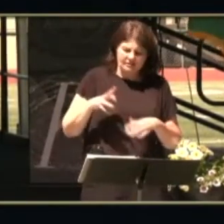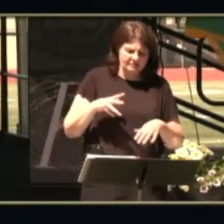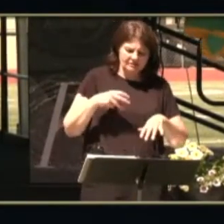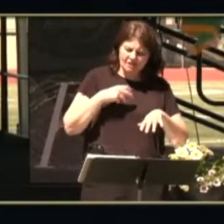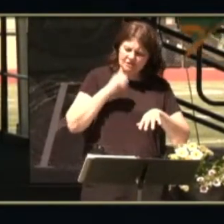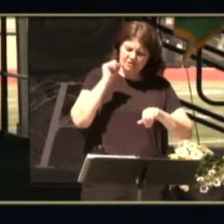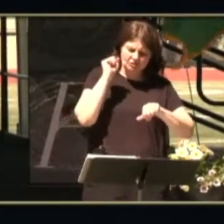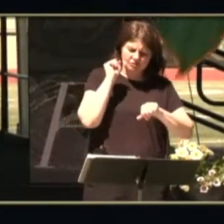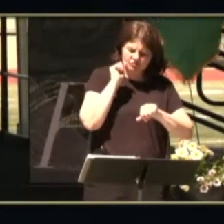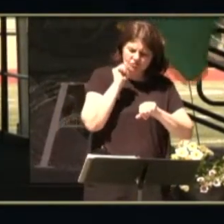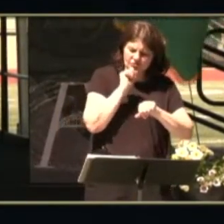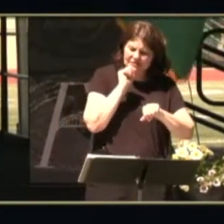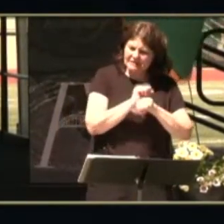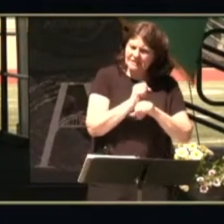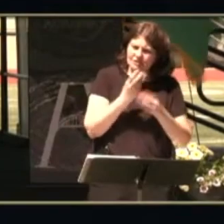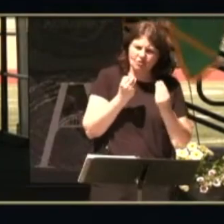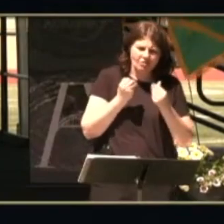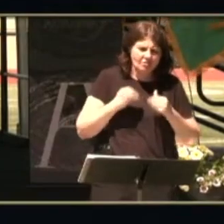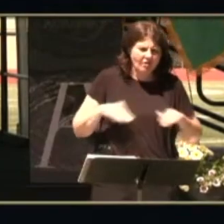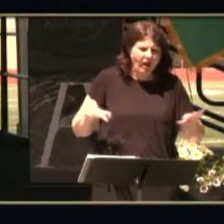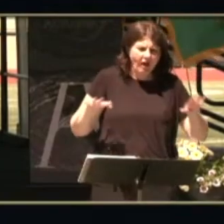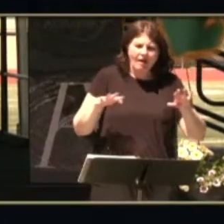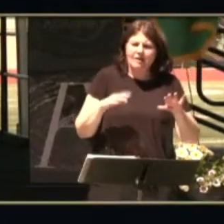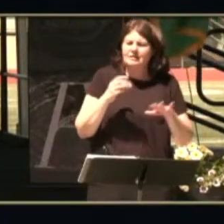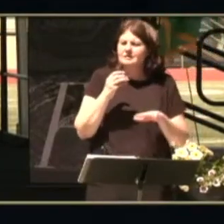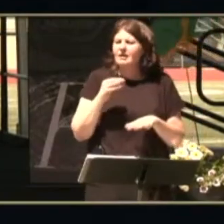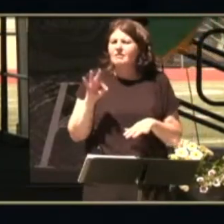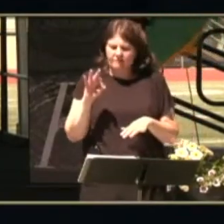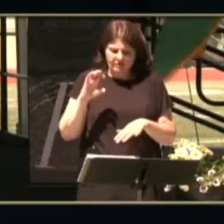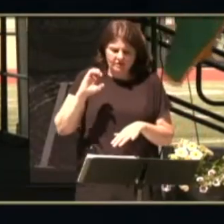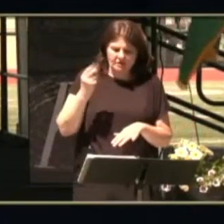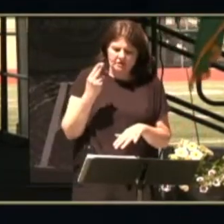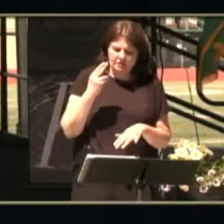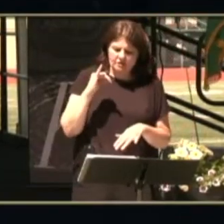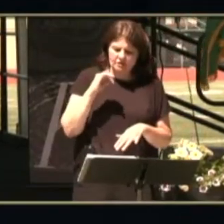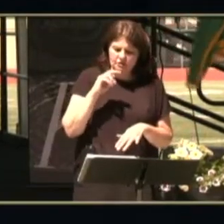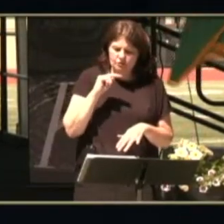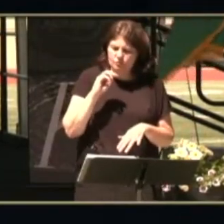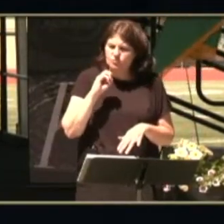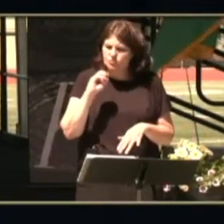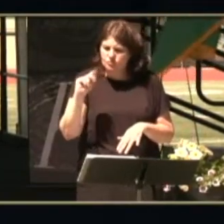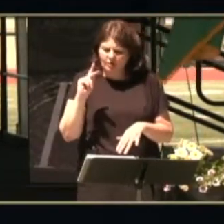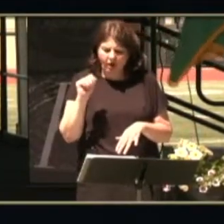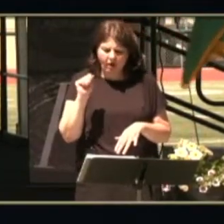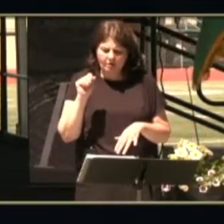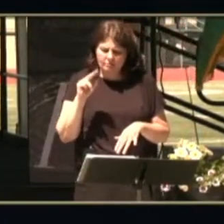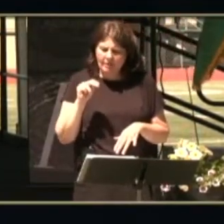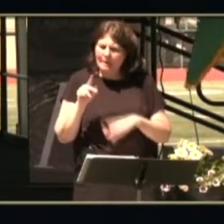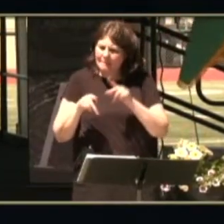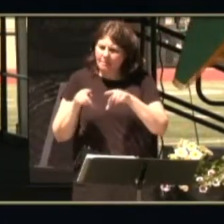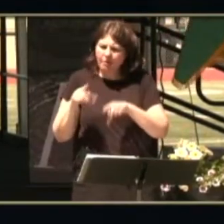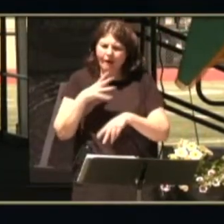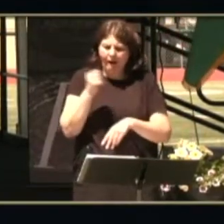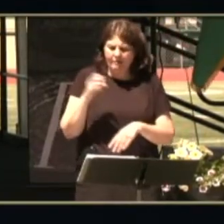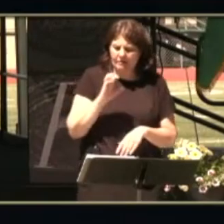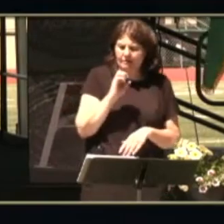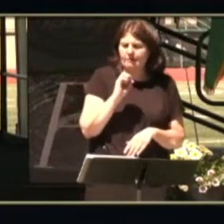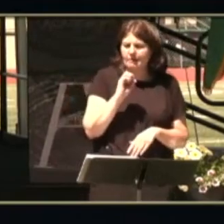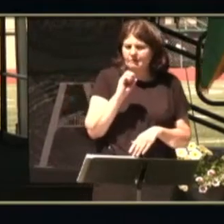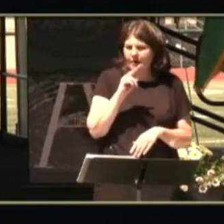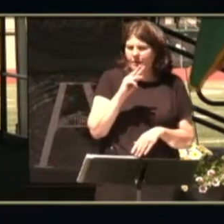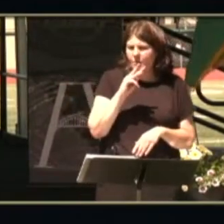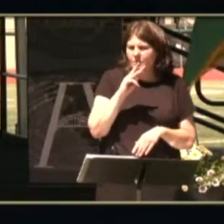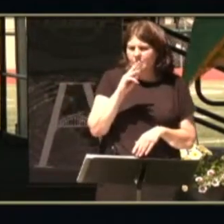lands and the Chinookan peoples and the Cowlands.